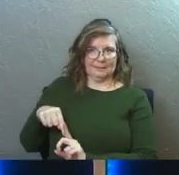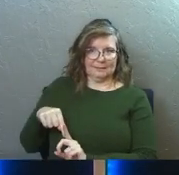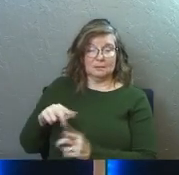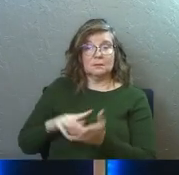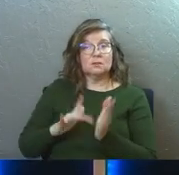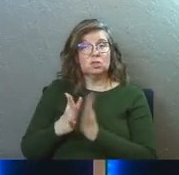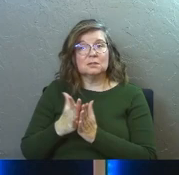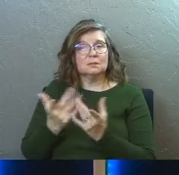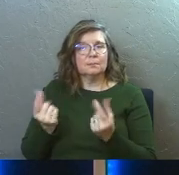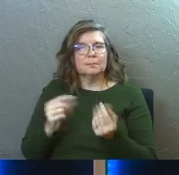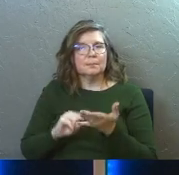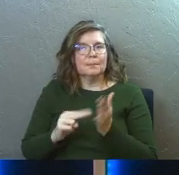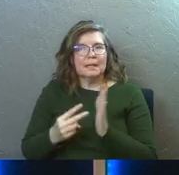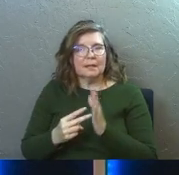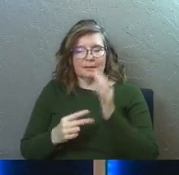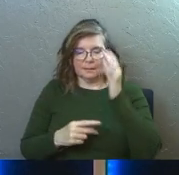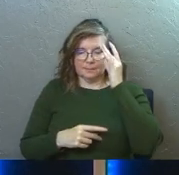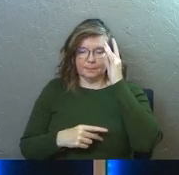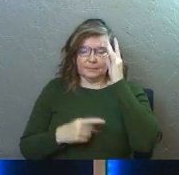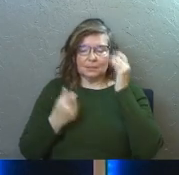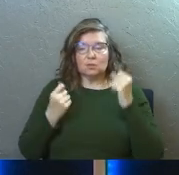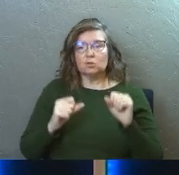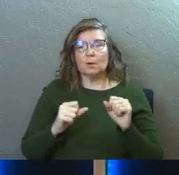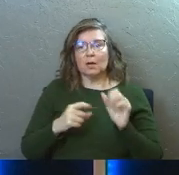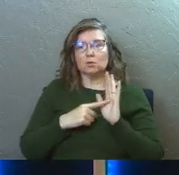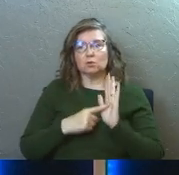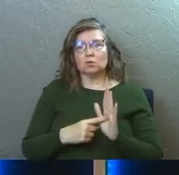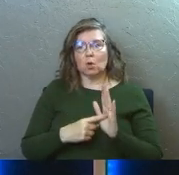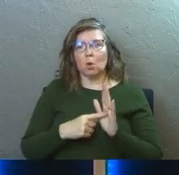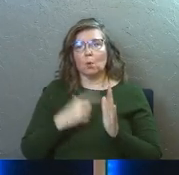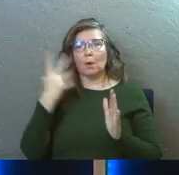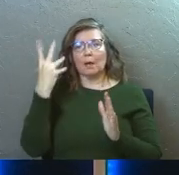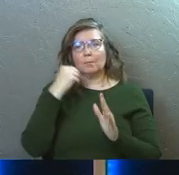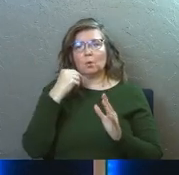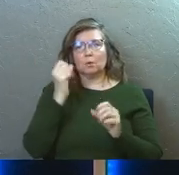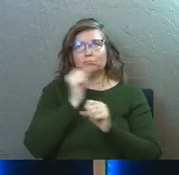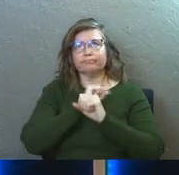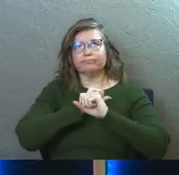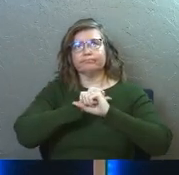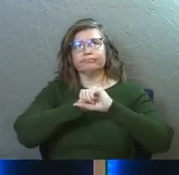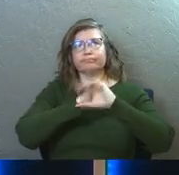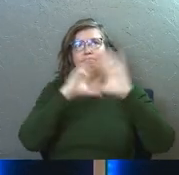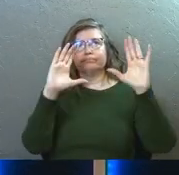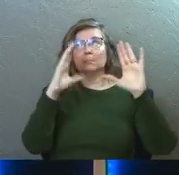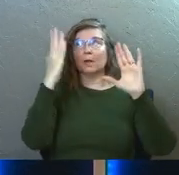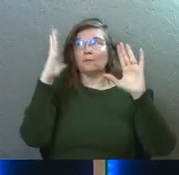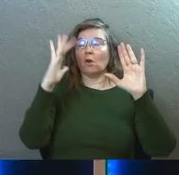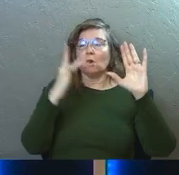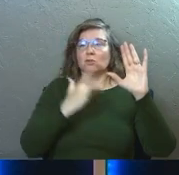So what is Jesus diving into here? He's trying to paint a beautiful picture of God's heart for his people.